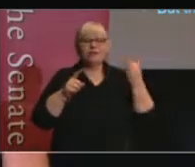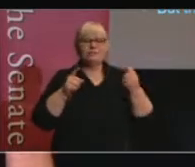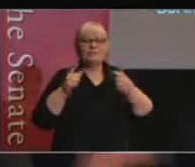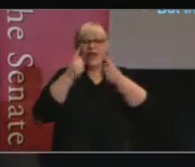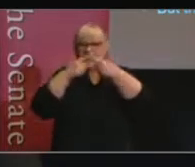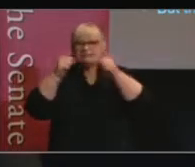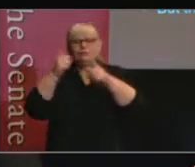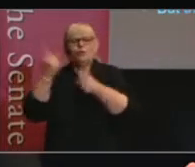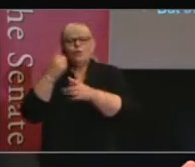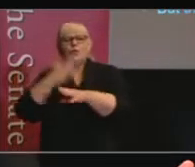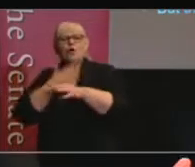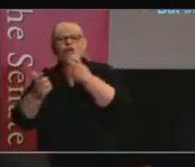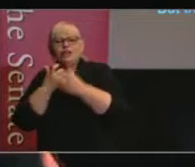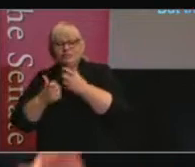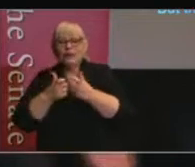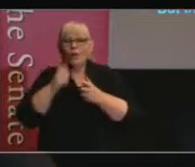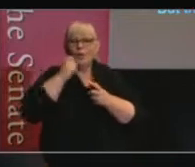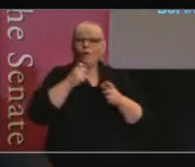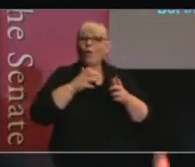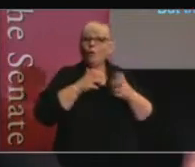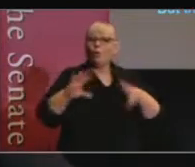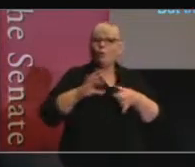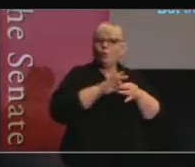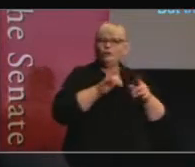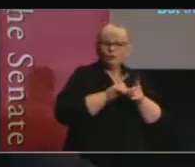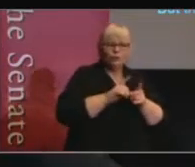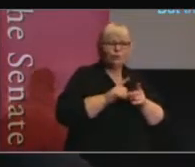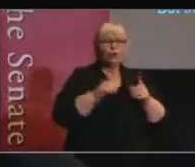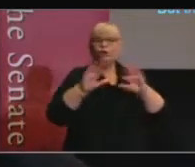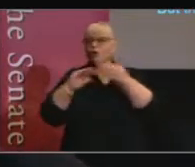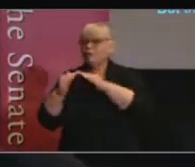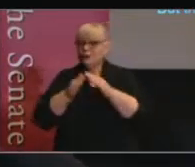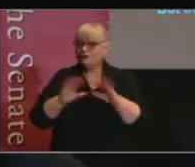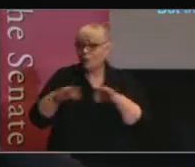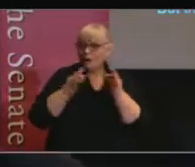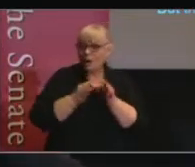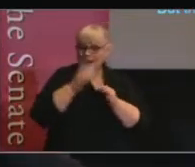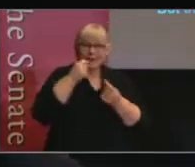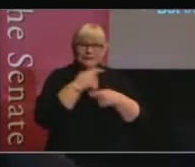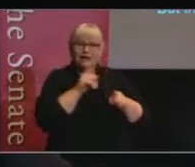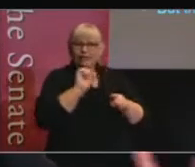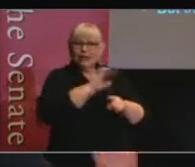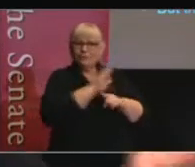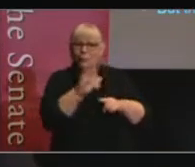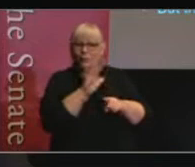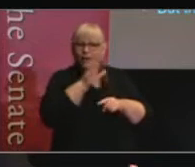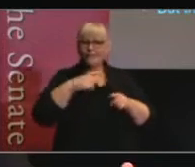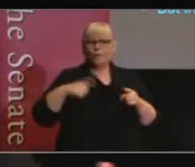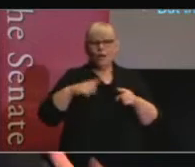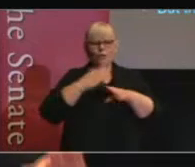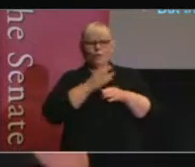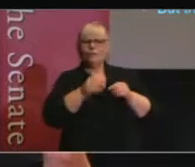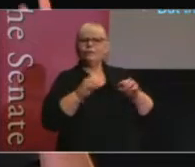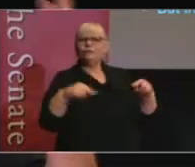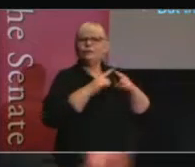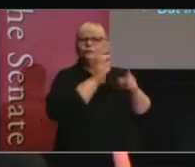it will help community organisations to tell their members and their boards why working with committees is important. And I'm hoping it might